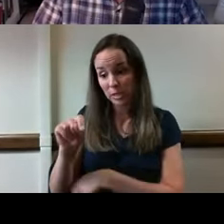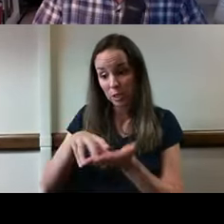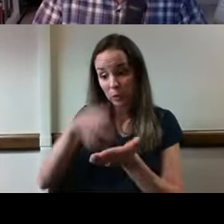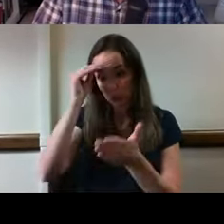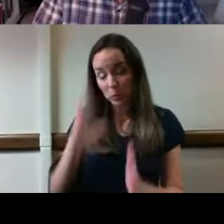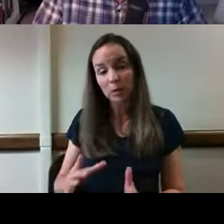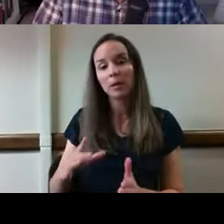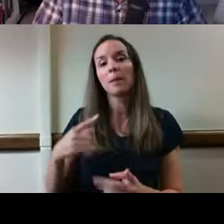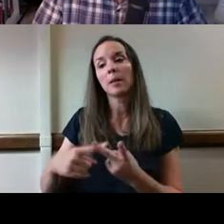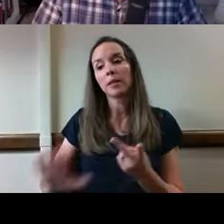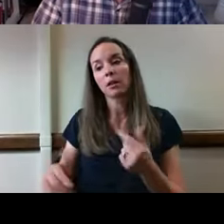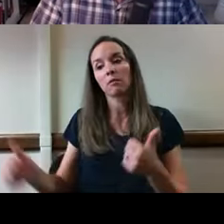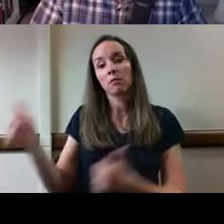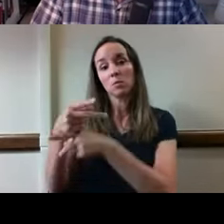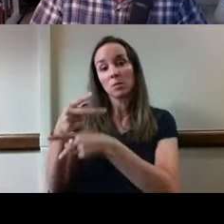itself.